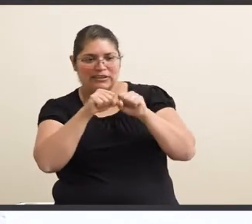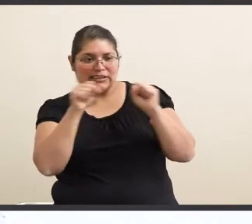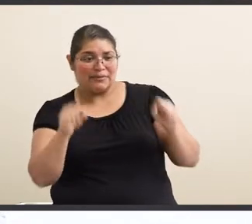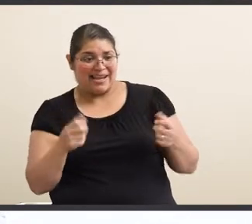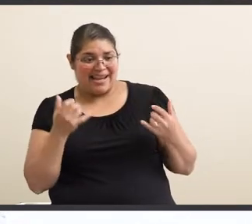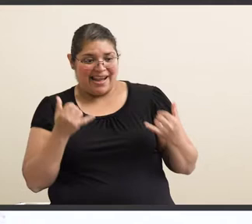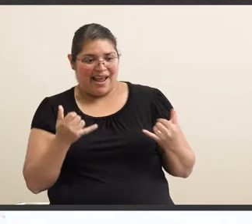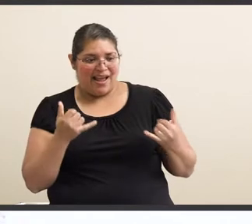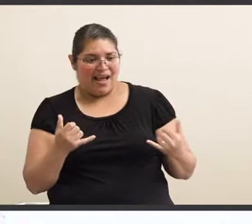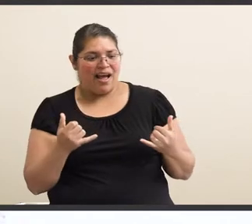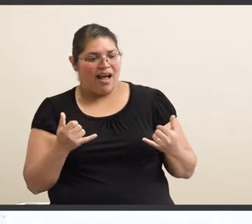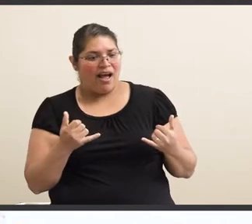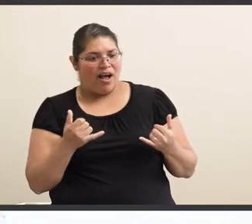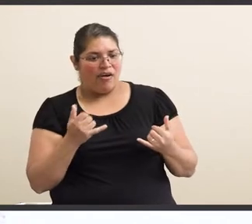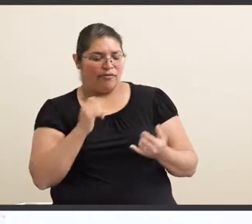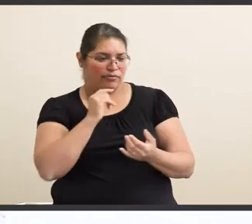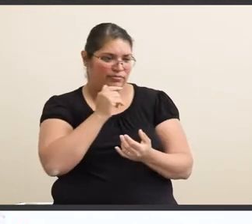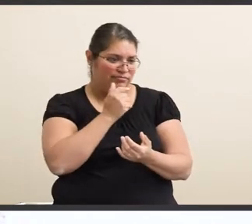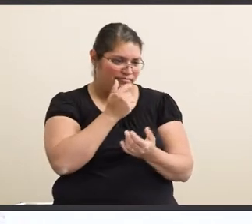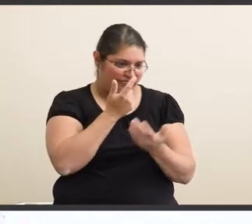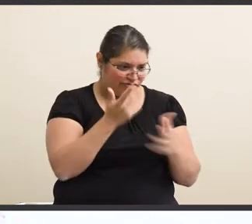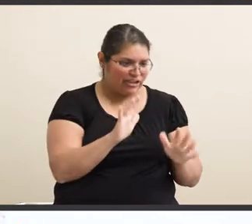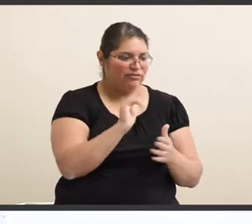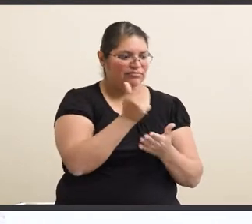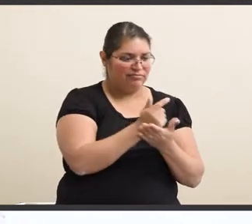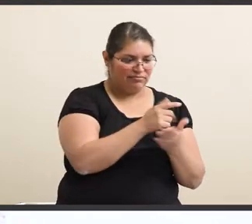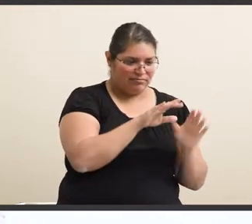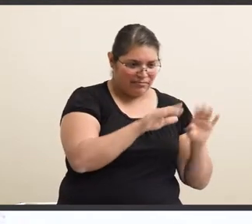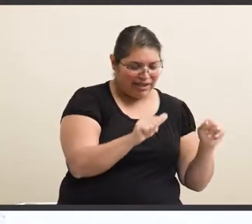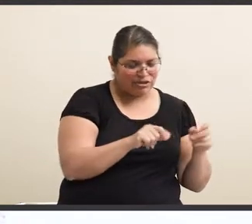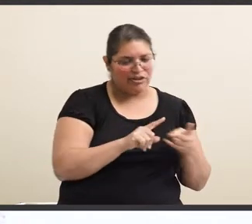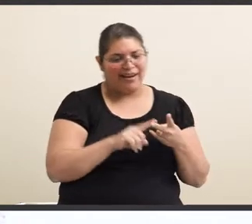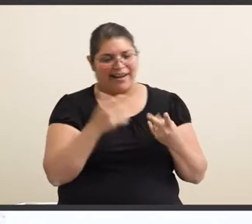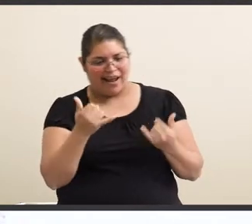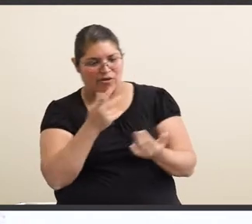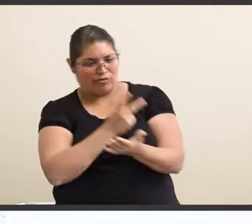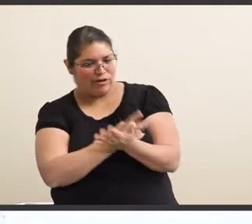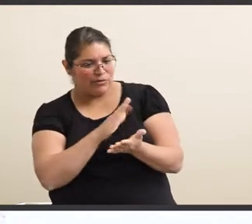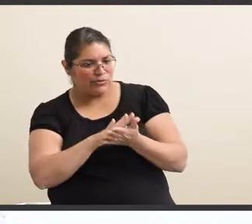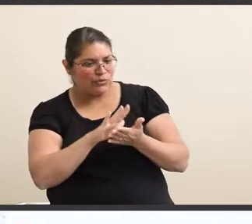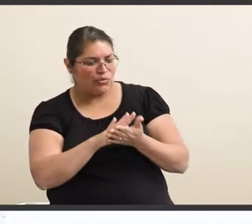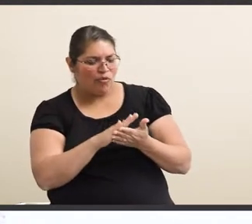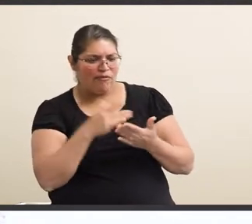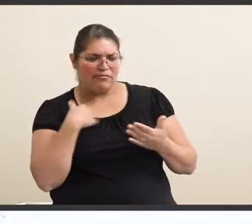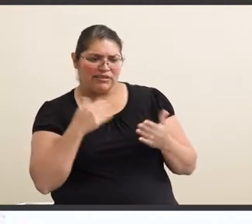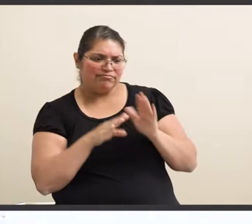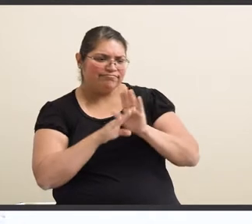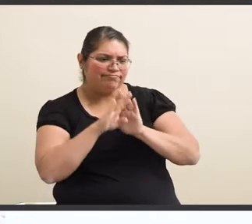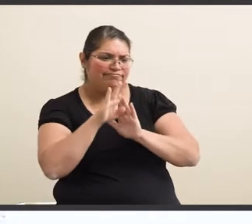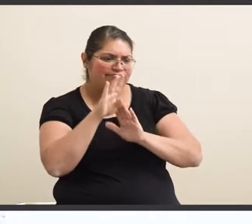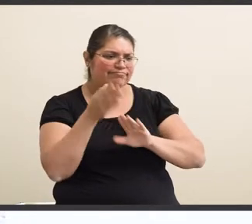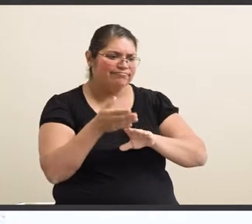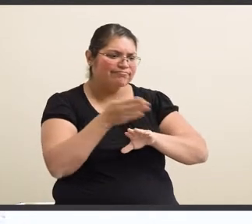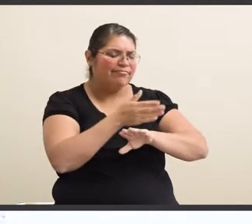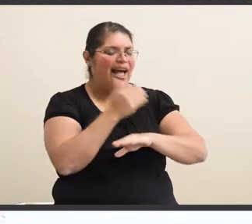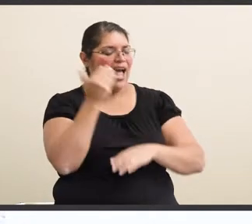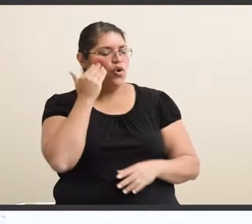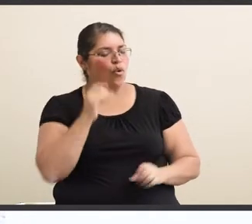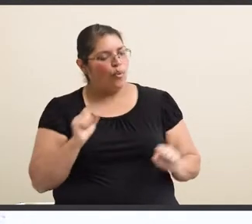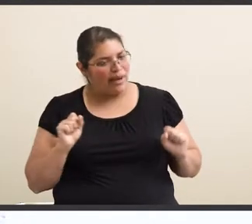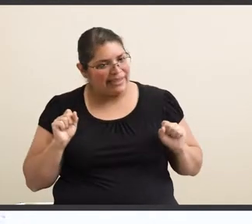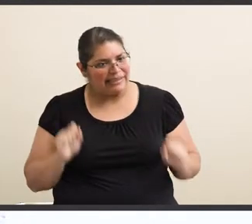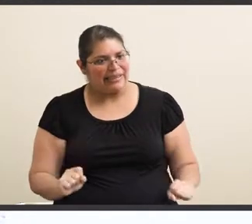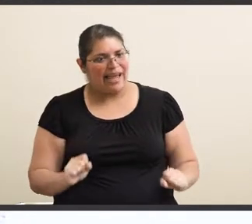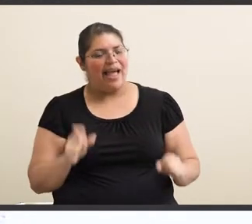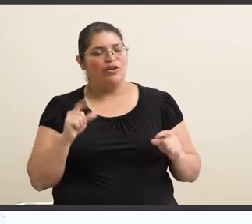now being in graduate school and doing so well, I just know that I can